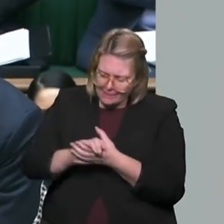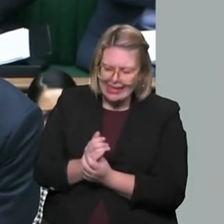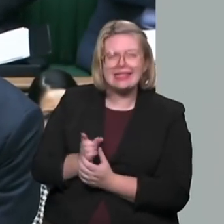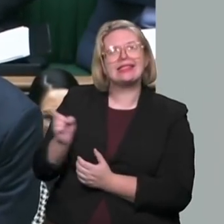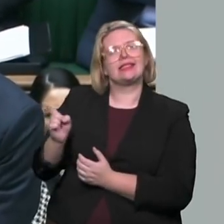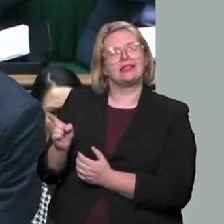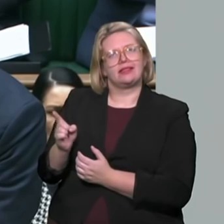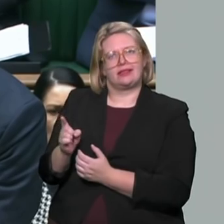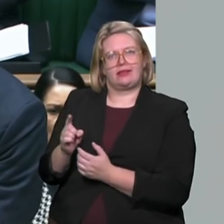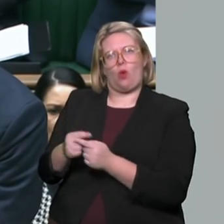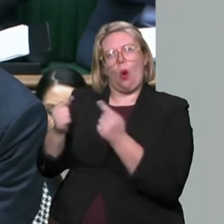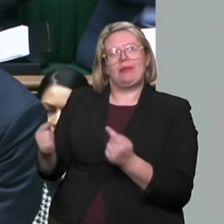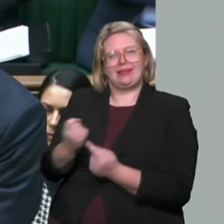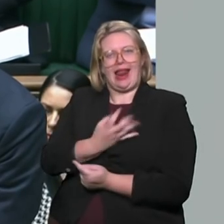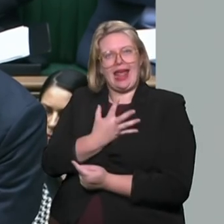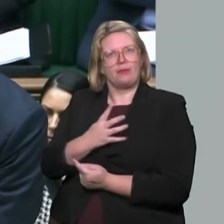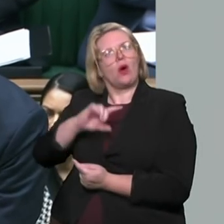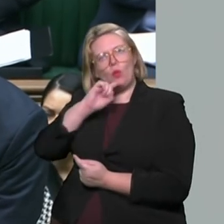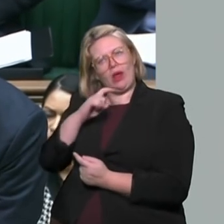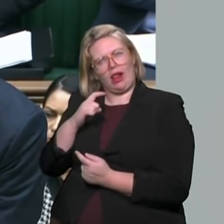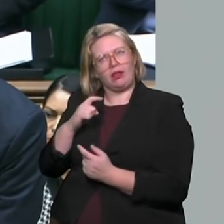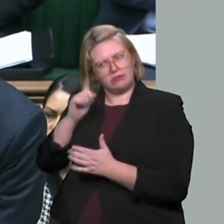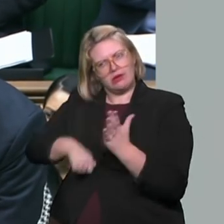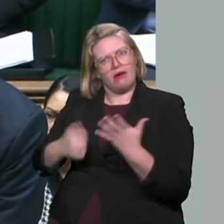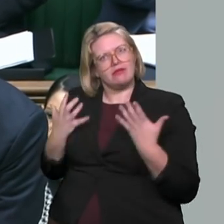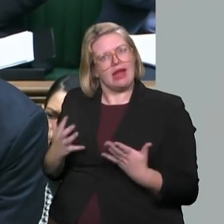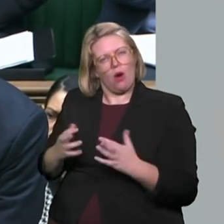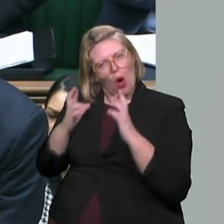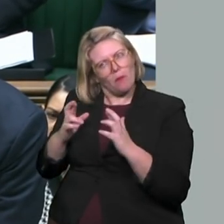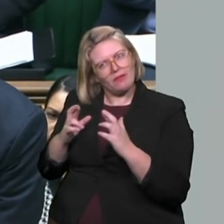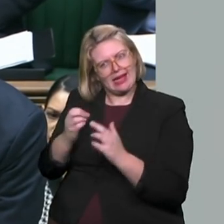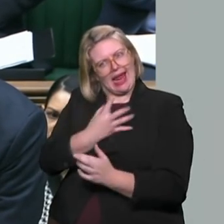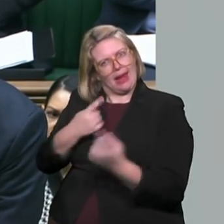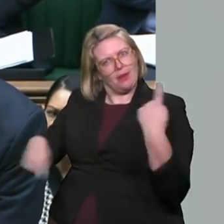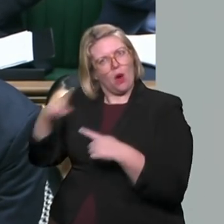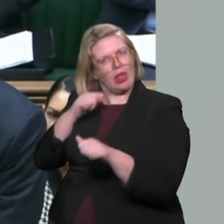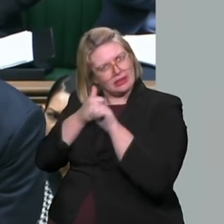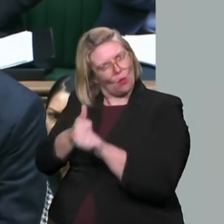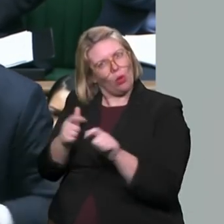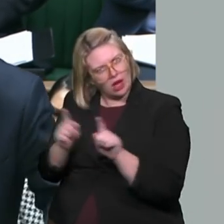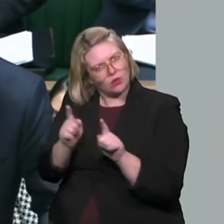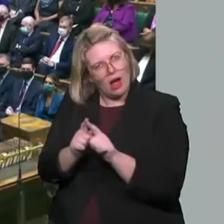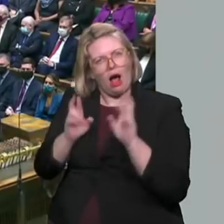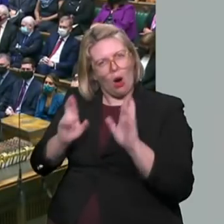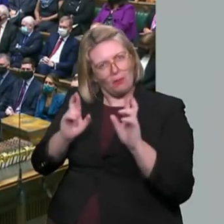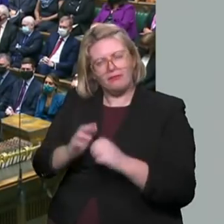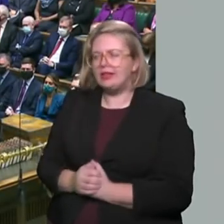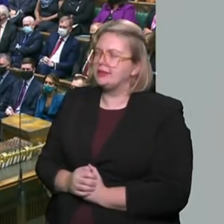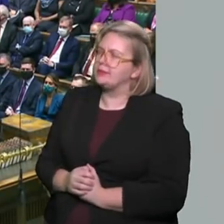line. I very much hope that he will get the rest of his party in the lobbies with us to join him.